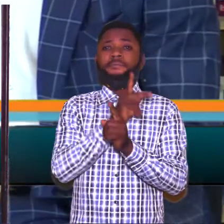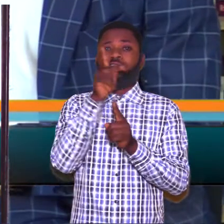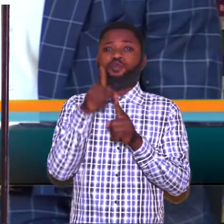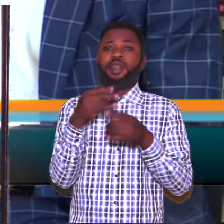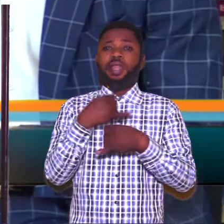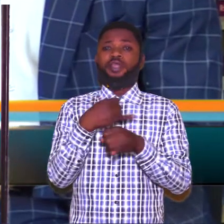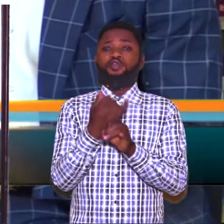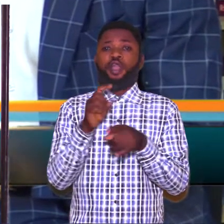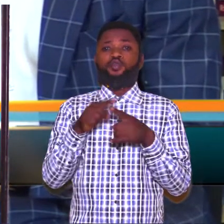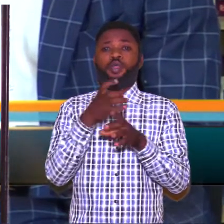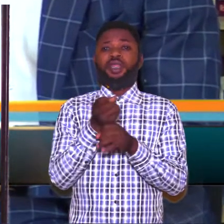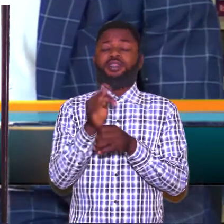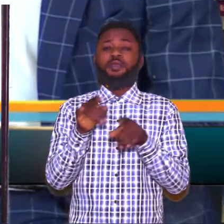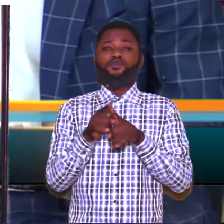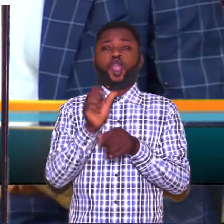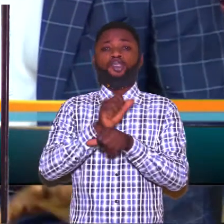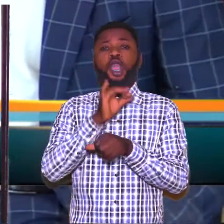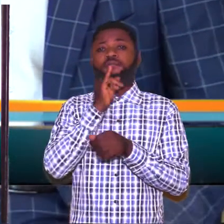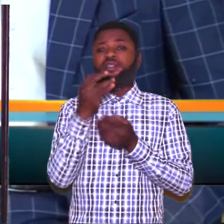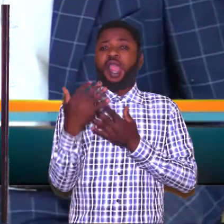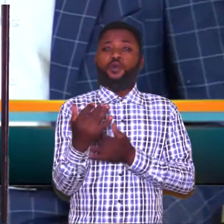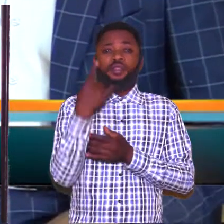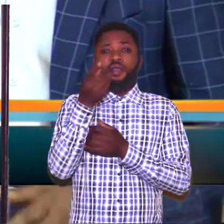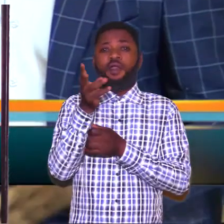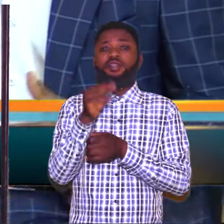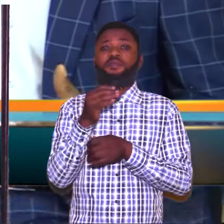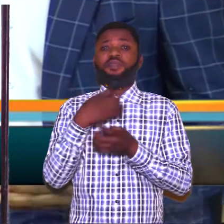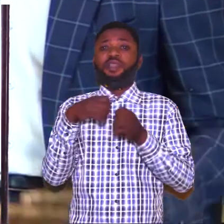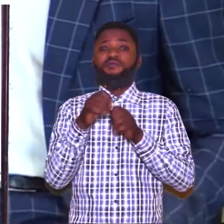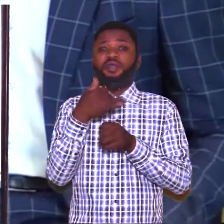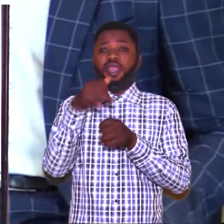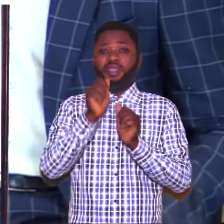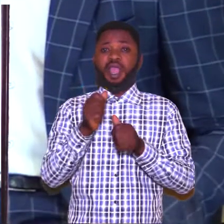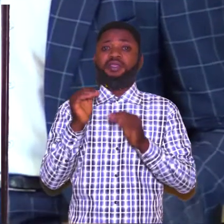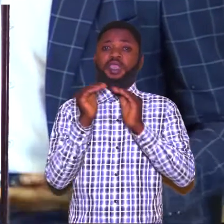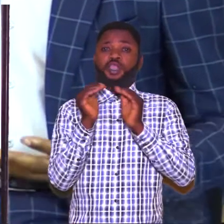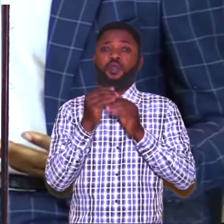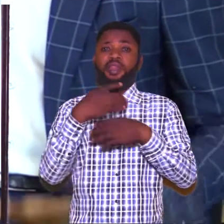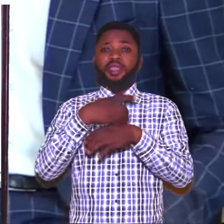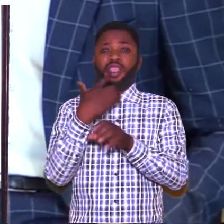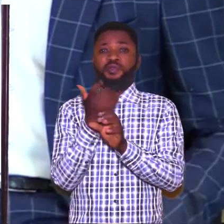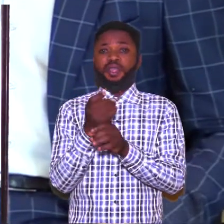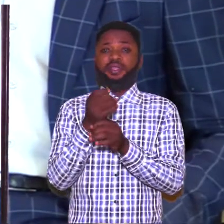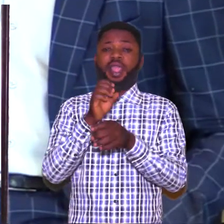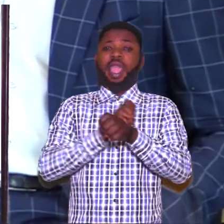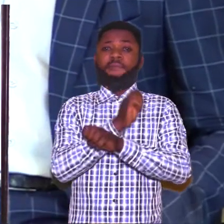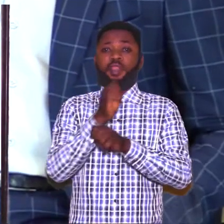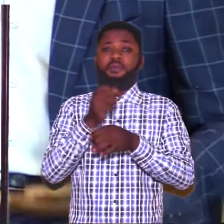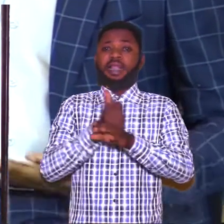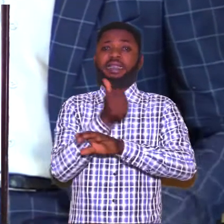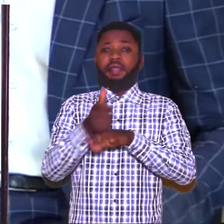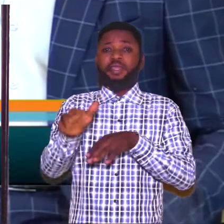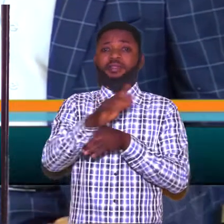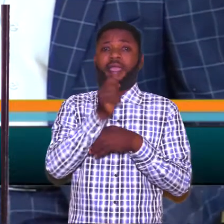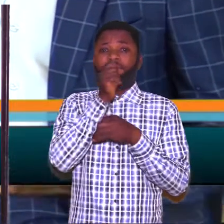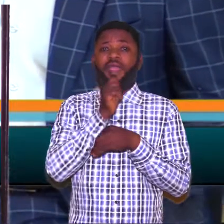industry. Industry. That wants to take them. So job is already waiting for them. They can equally create employment. They can